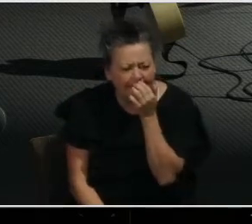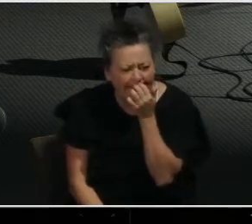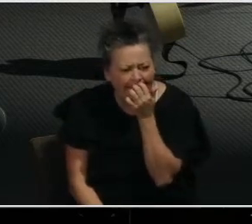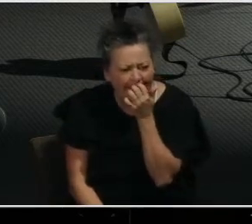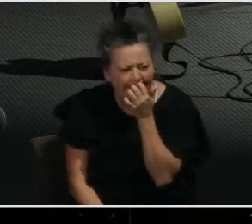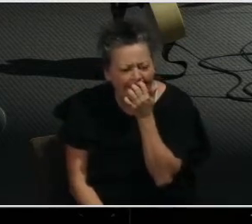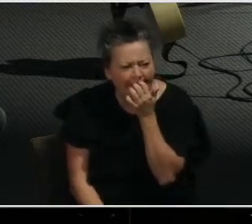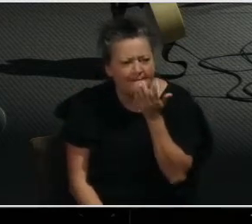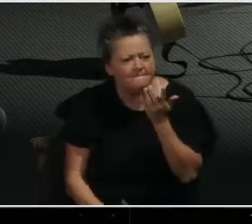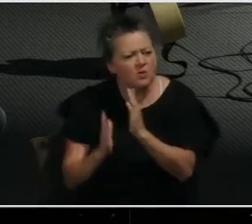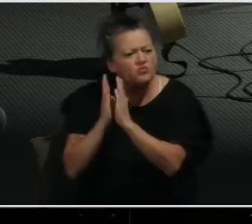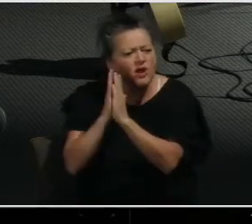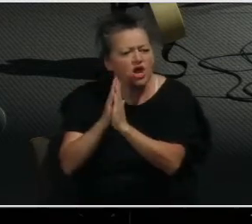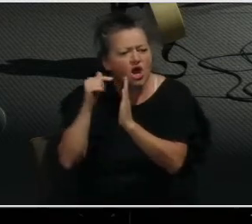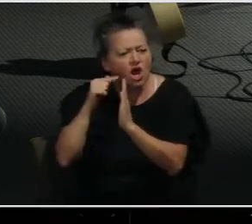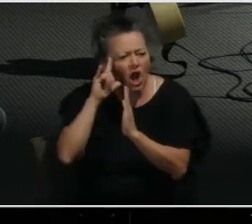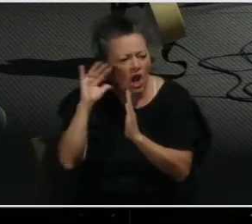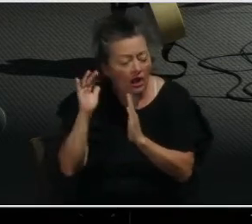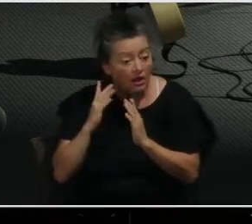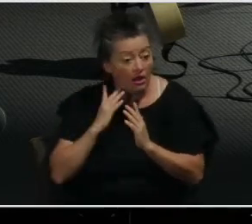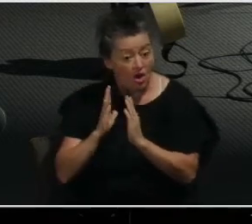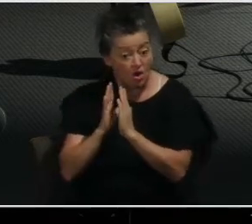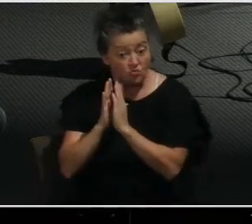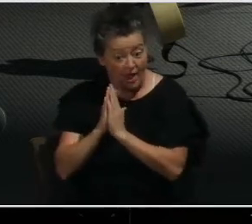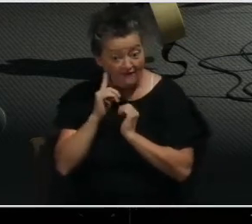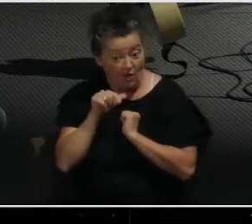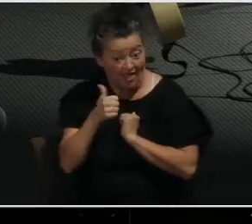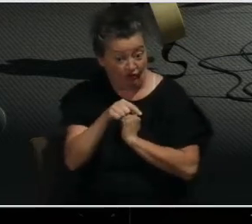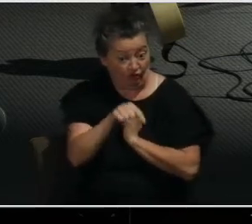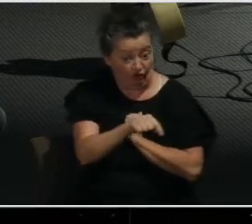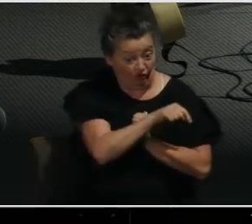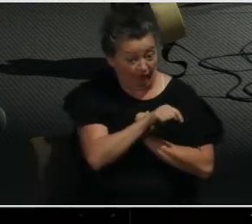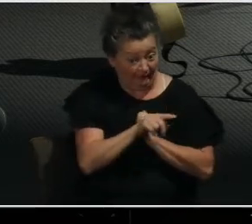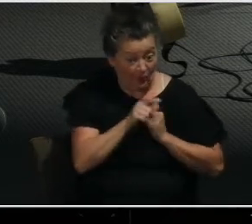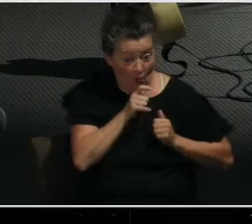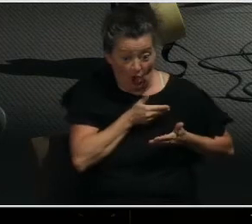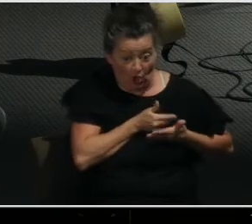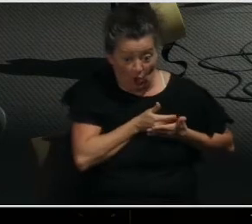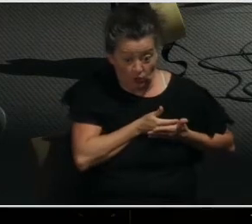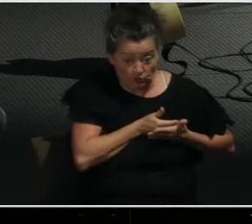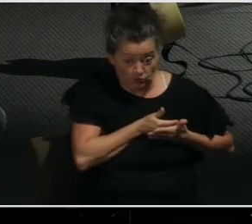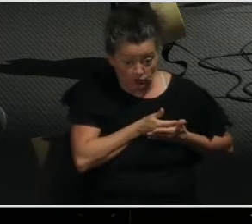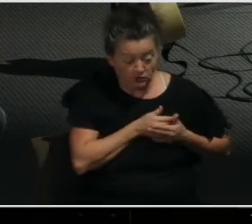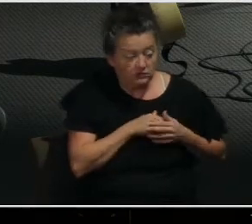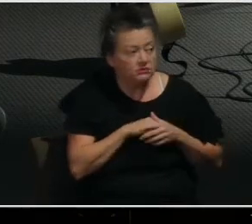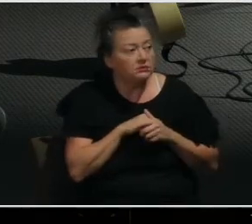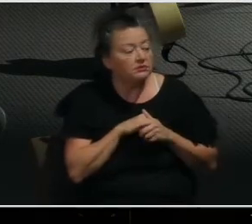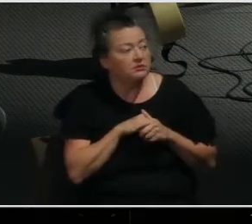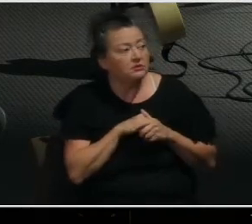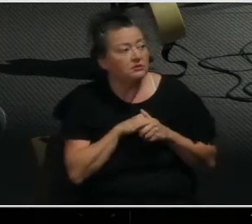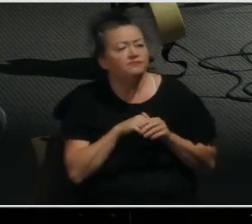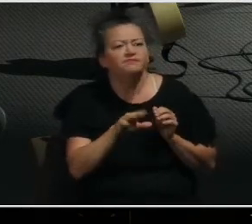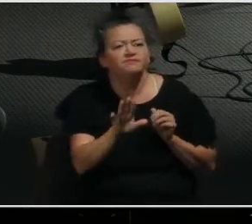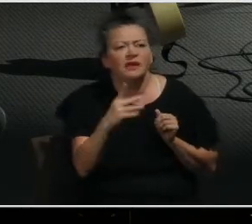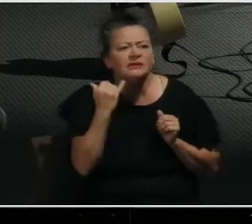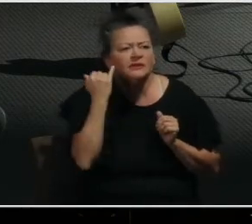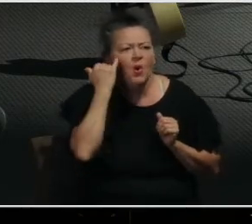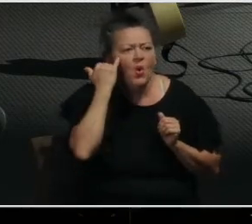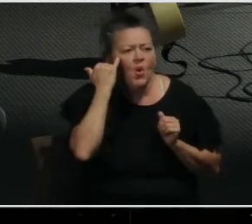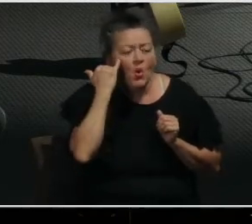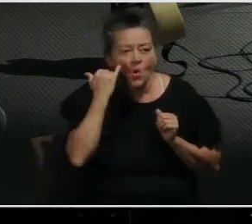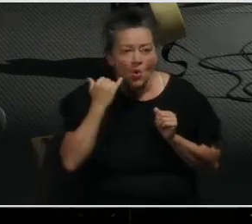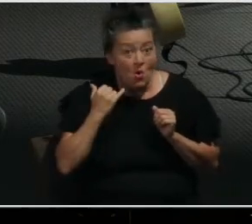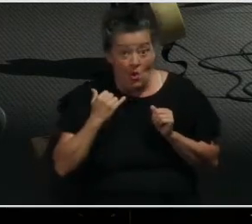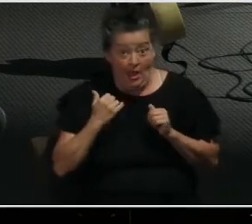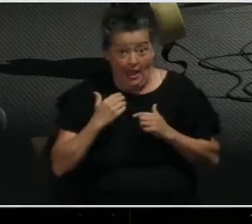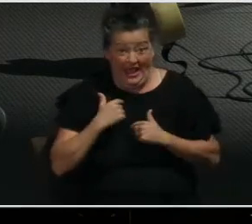What do you pray about for others close to you? And if you only had a limited amount of time